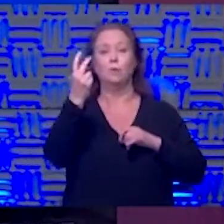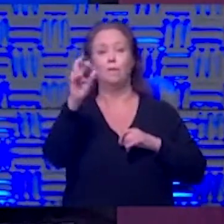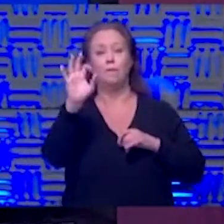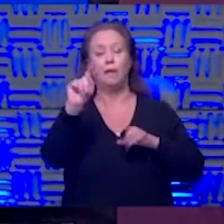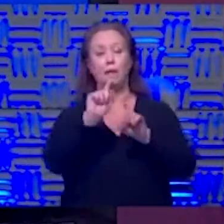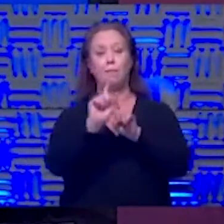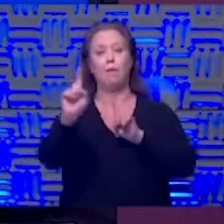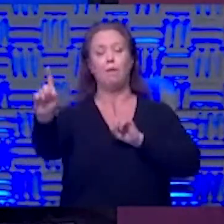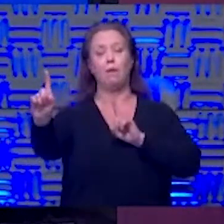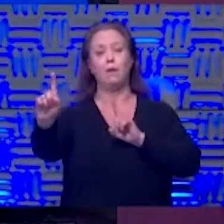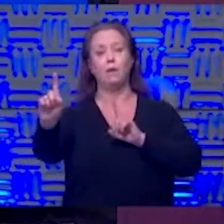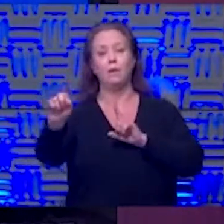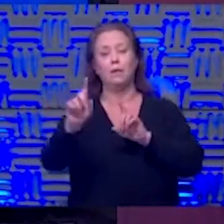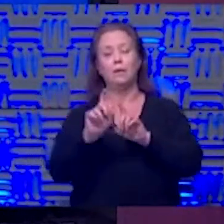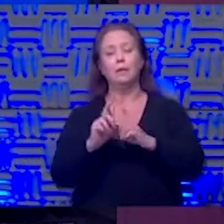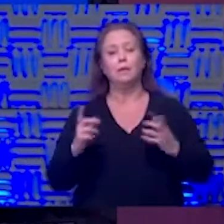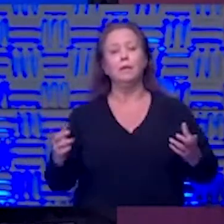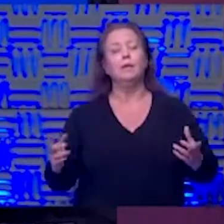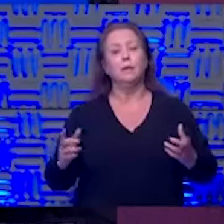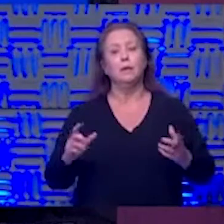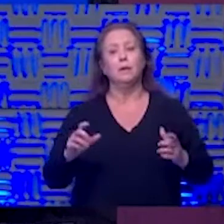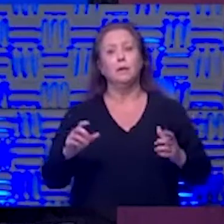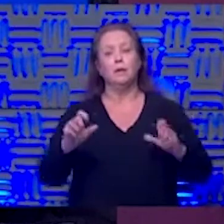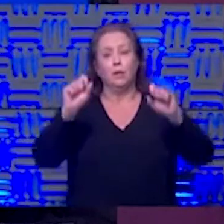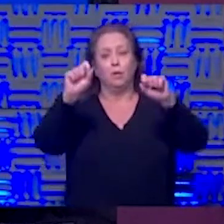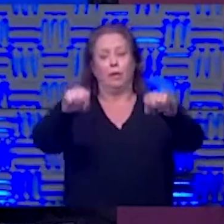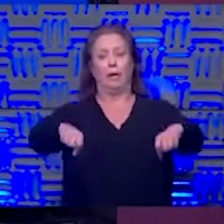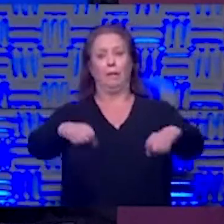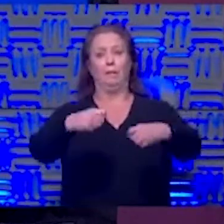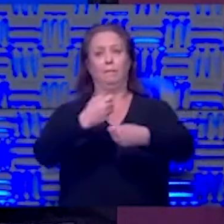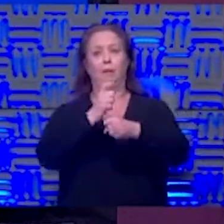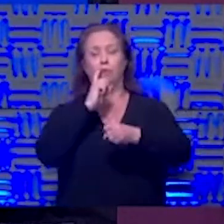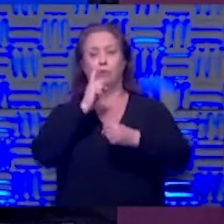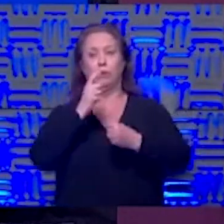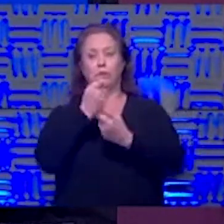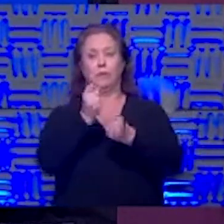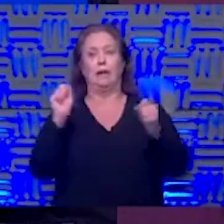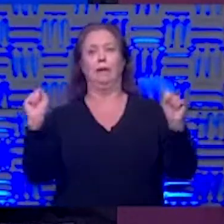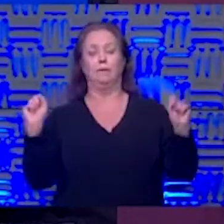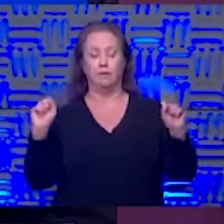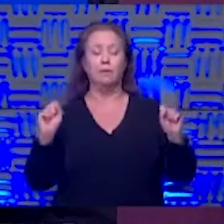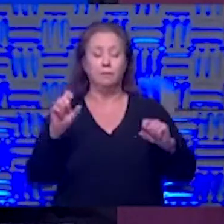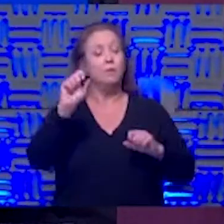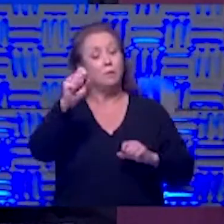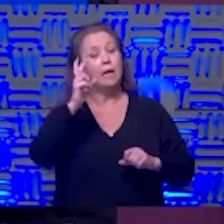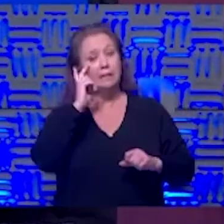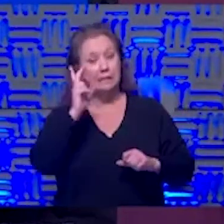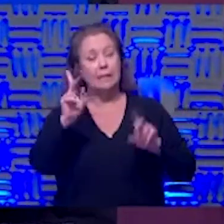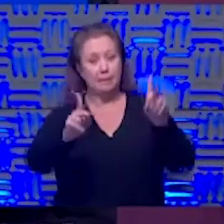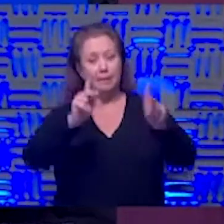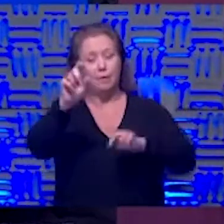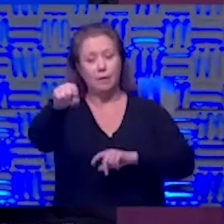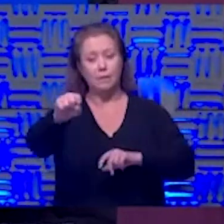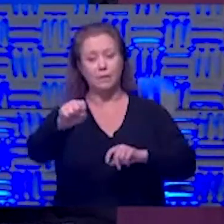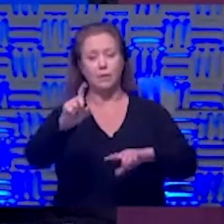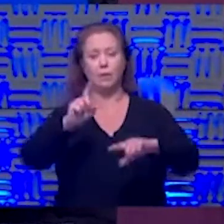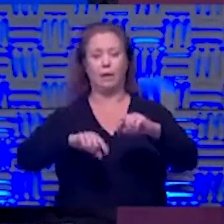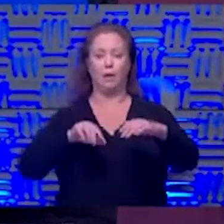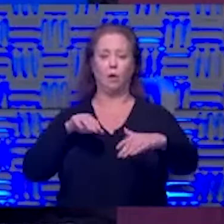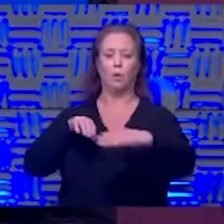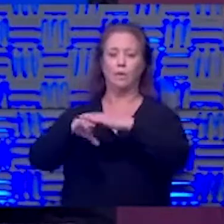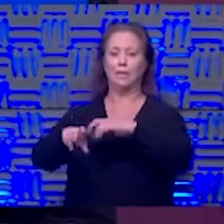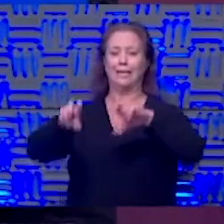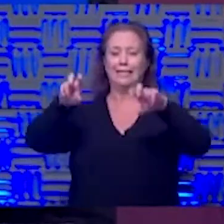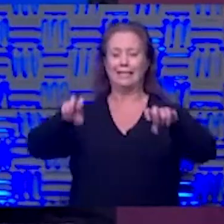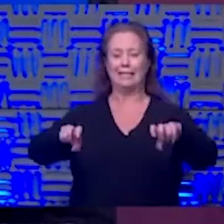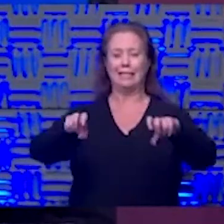apart yeah you just distance a little bit and you can keep everybody safe people i can't see well yeah you can see people you just can't go inside